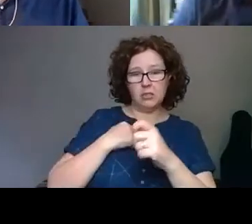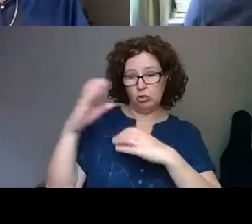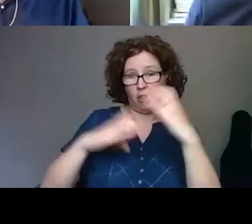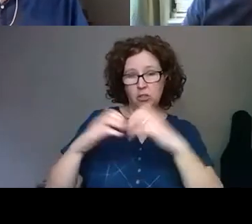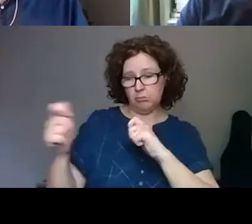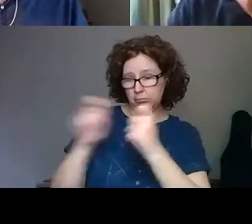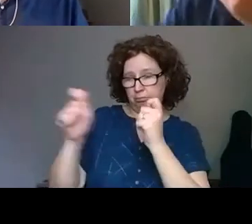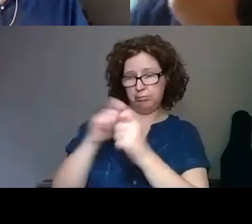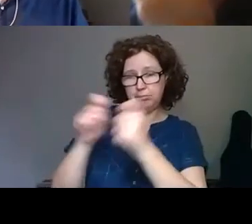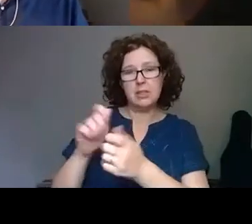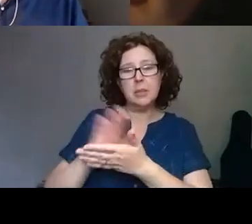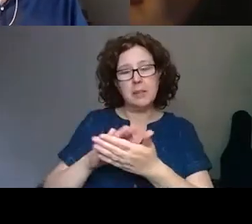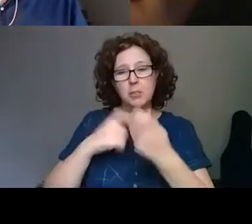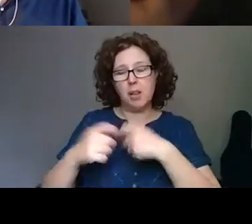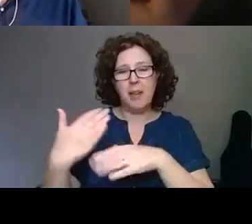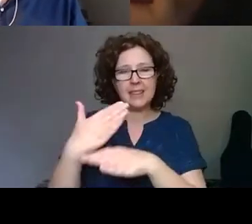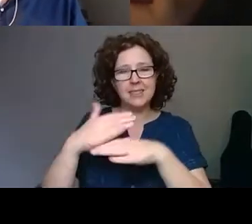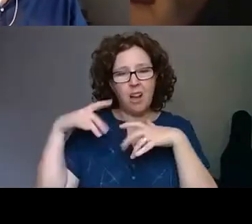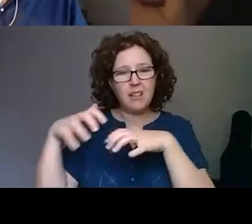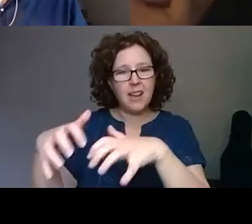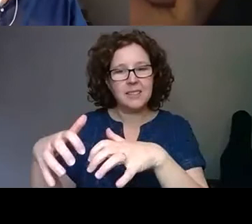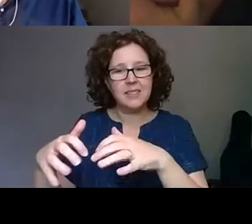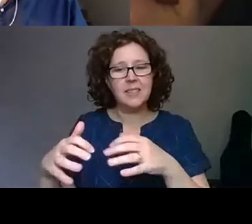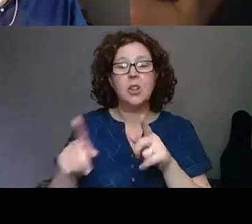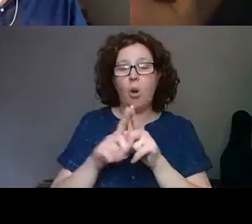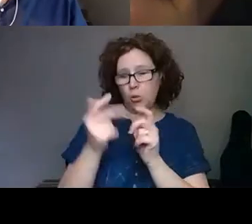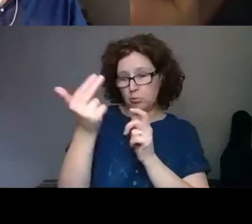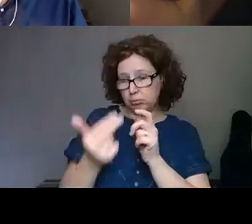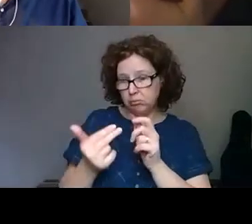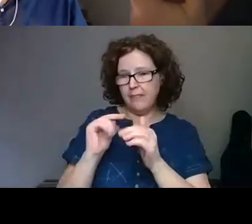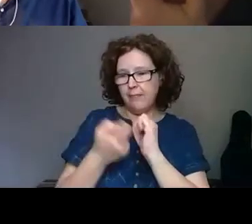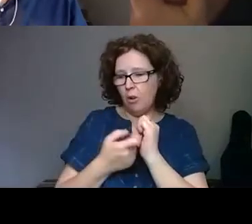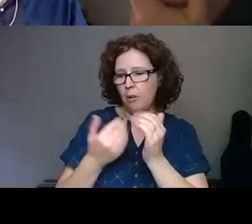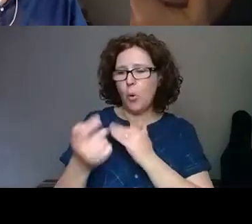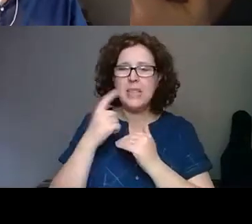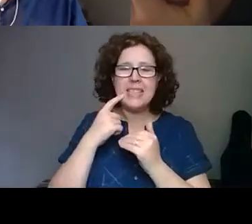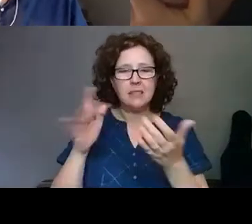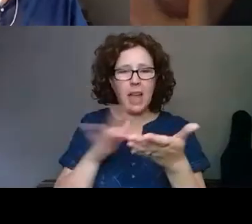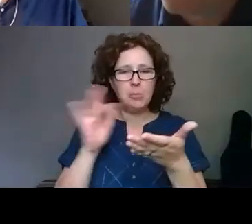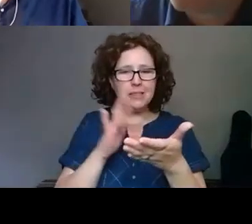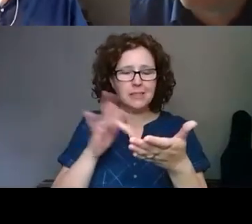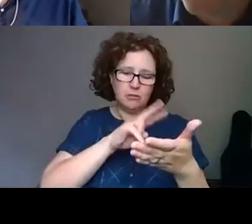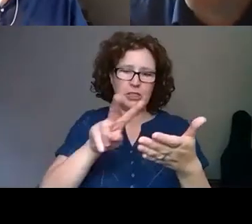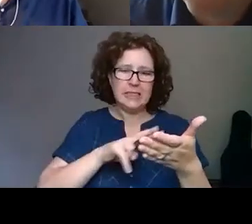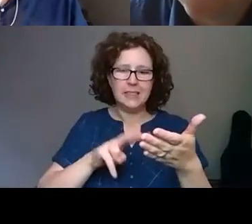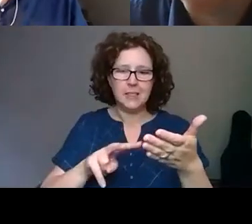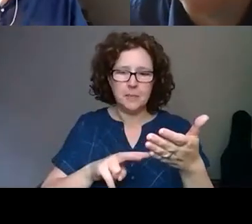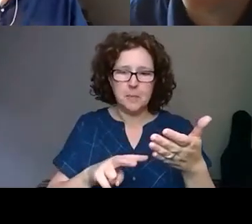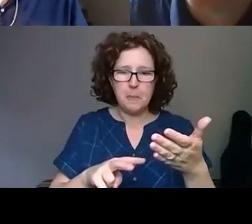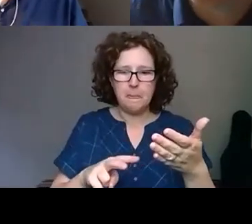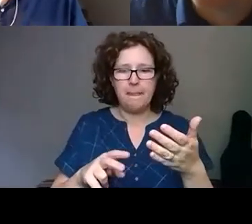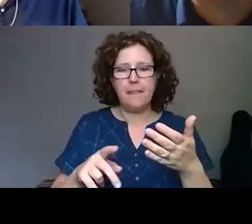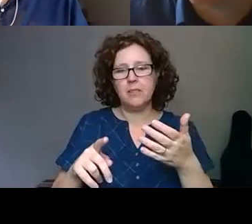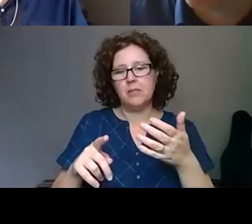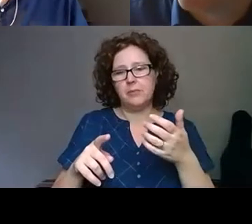also designed to be more friendly for tablet readers. And actually, people, well, our old website looked rather old school